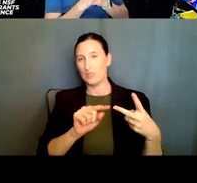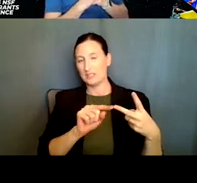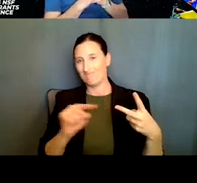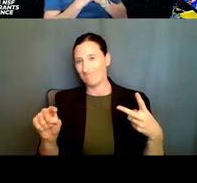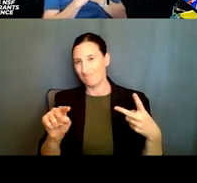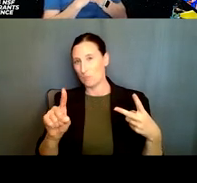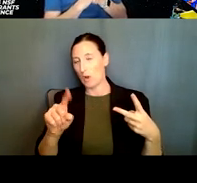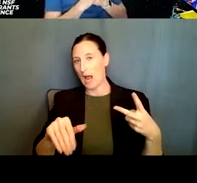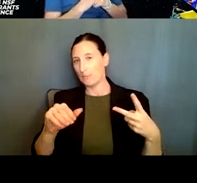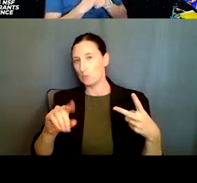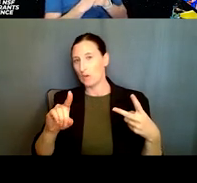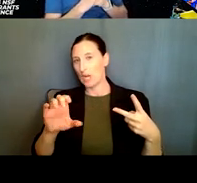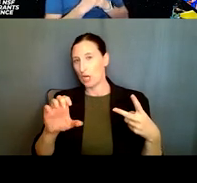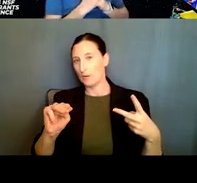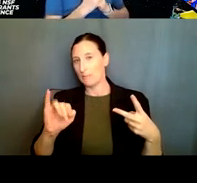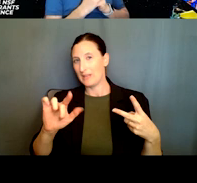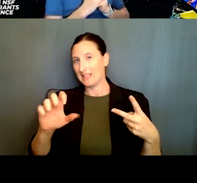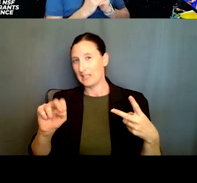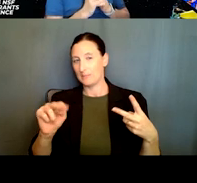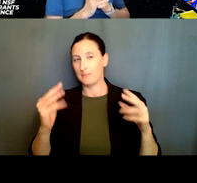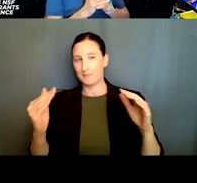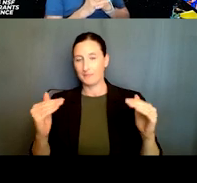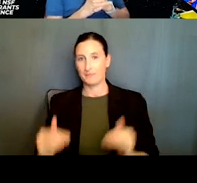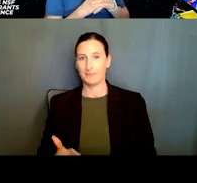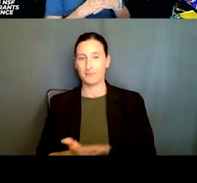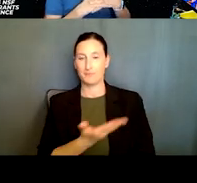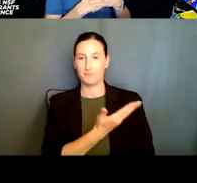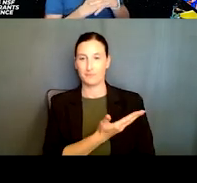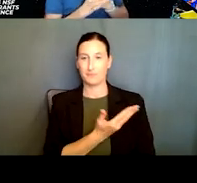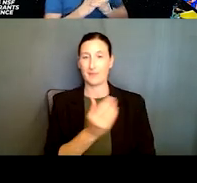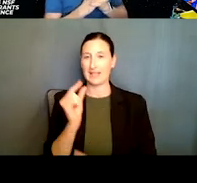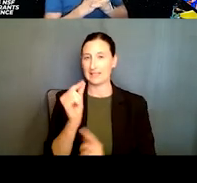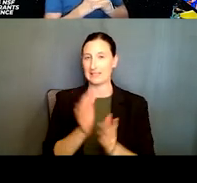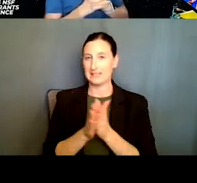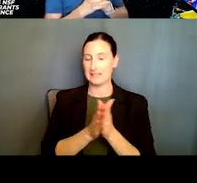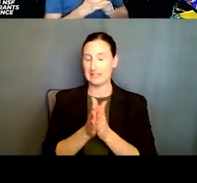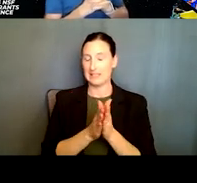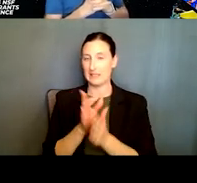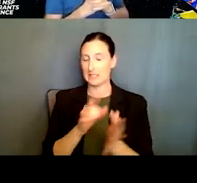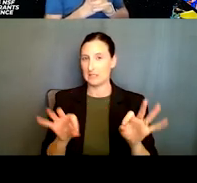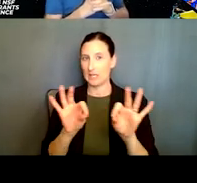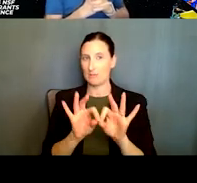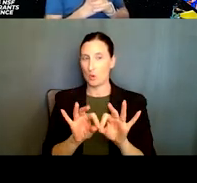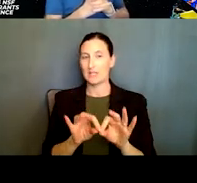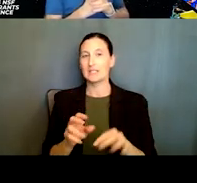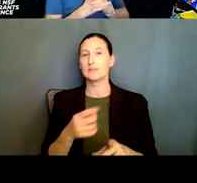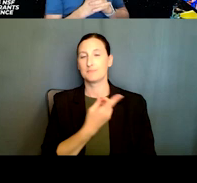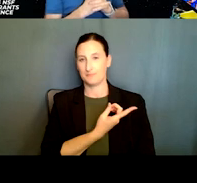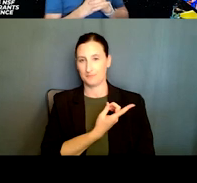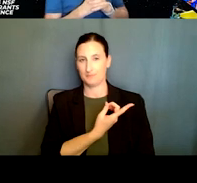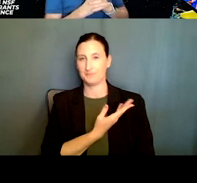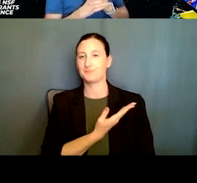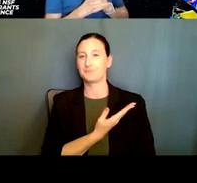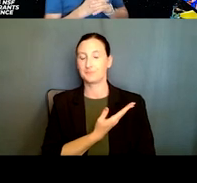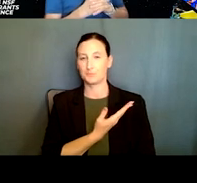Uh, very important, um, and timely initiative is this, uh, national AI institutes.